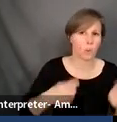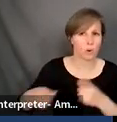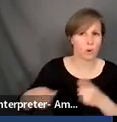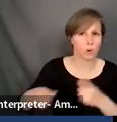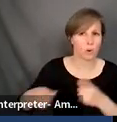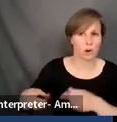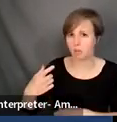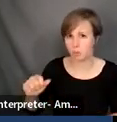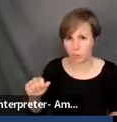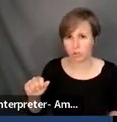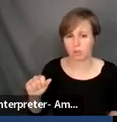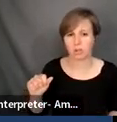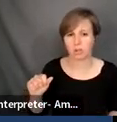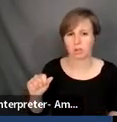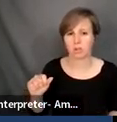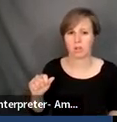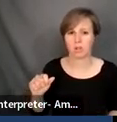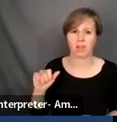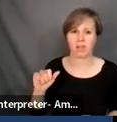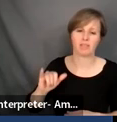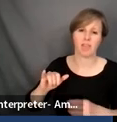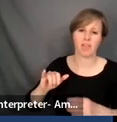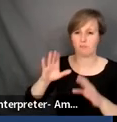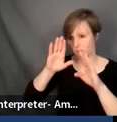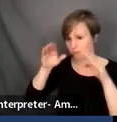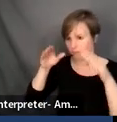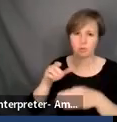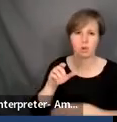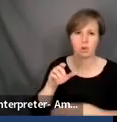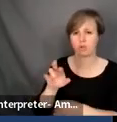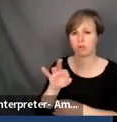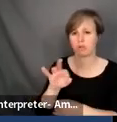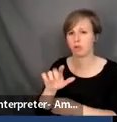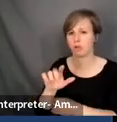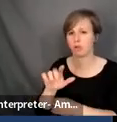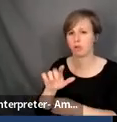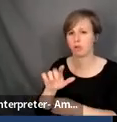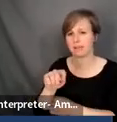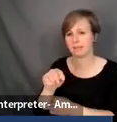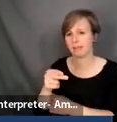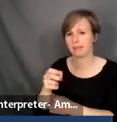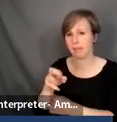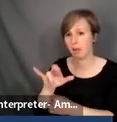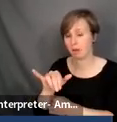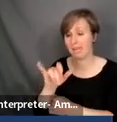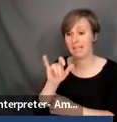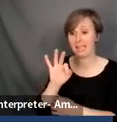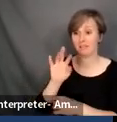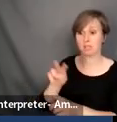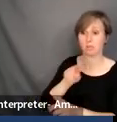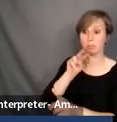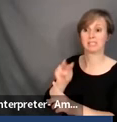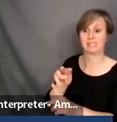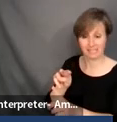attack on, um, critical risk theory, whether it's perceived and because